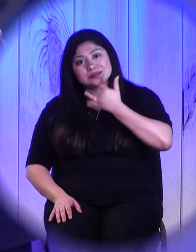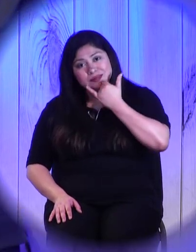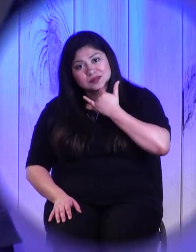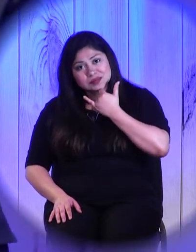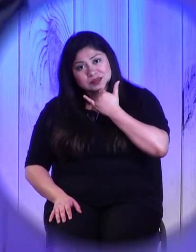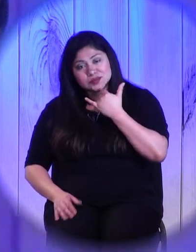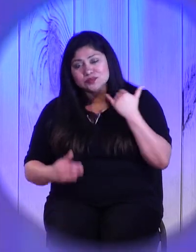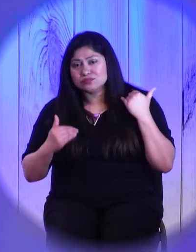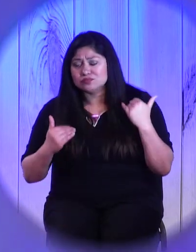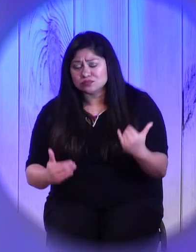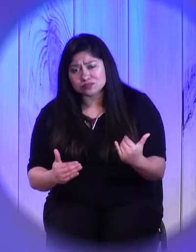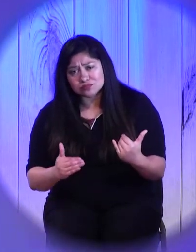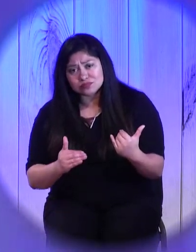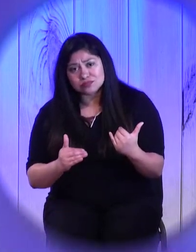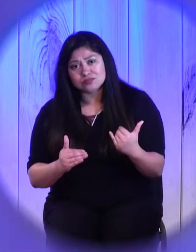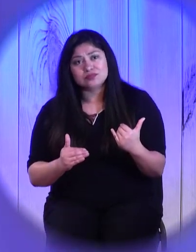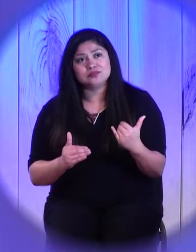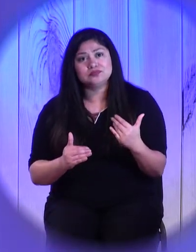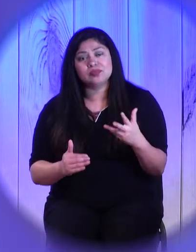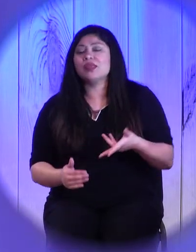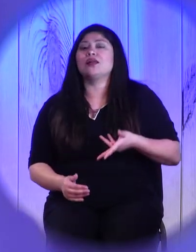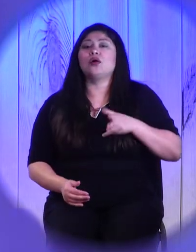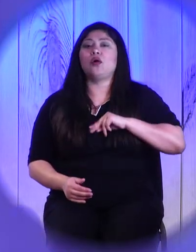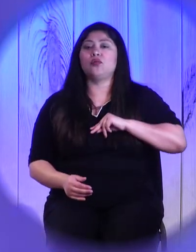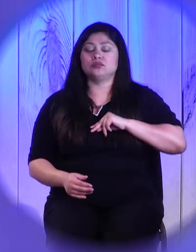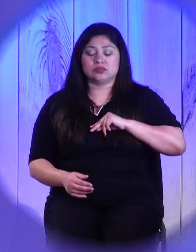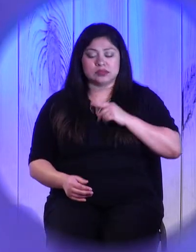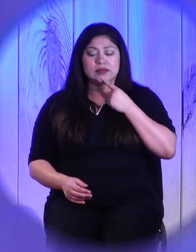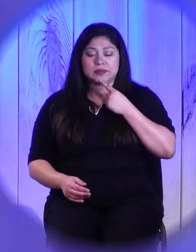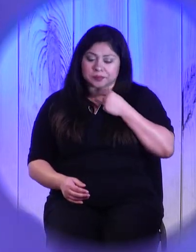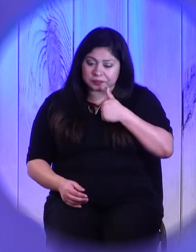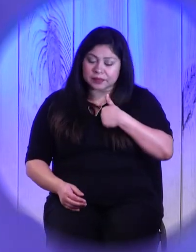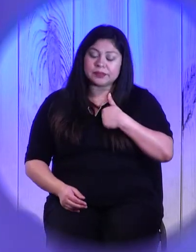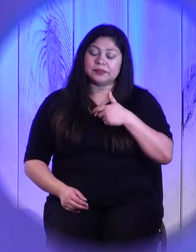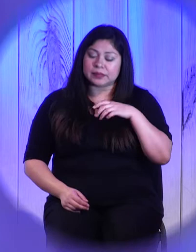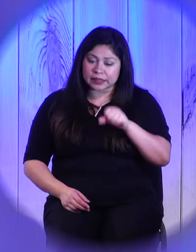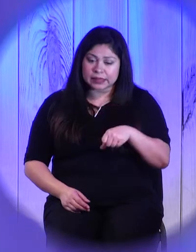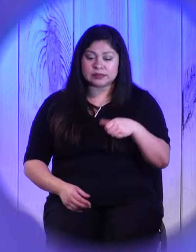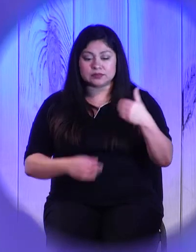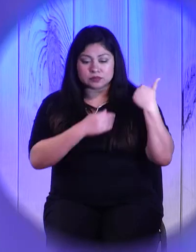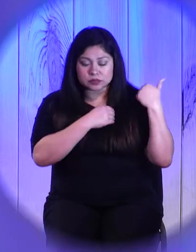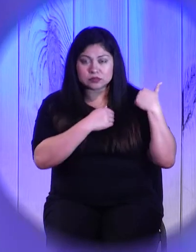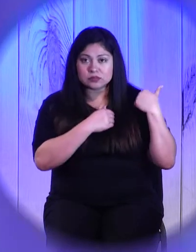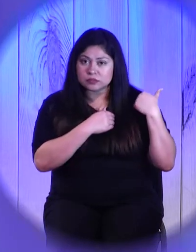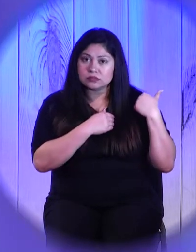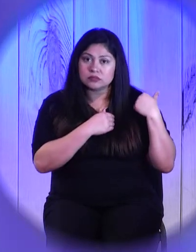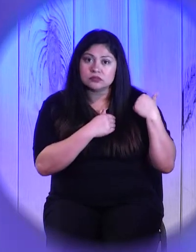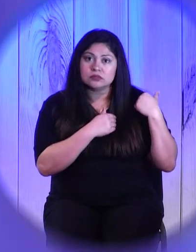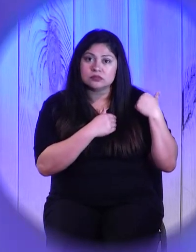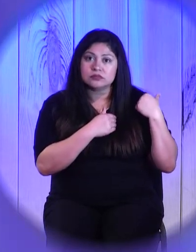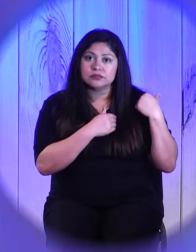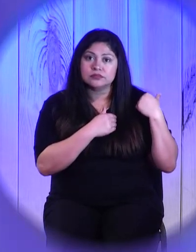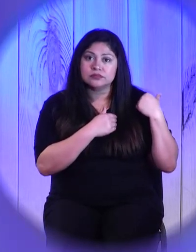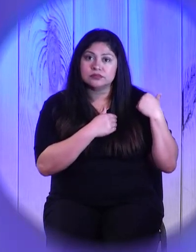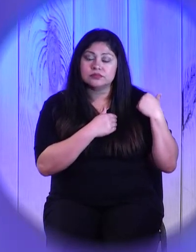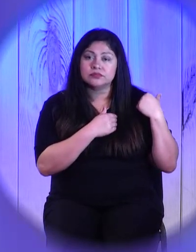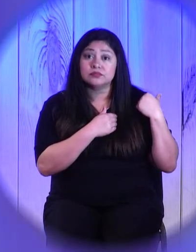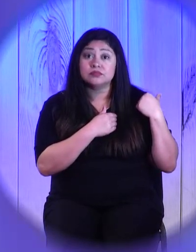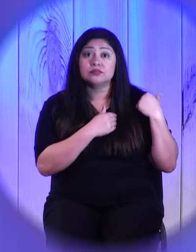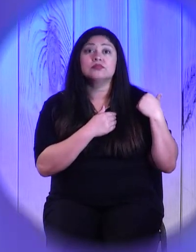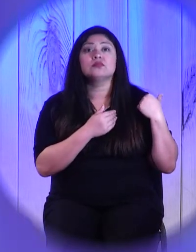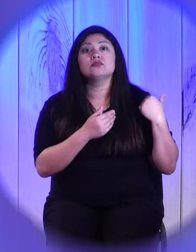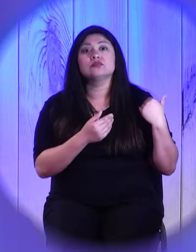we are subconsciously compensating for our own mistakes. I know that I find myself